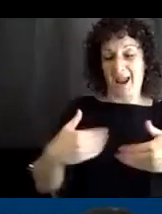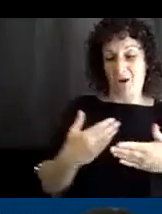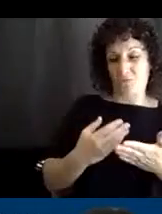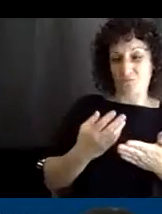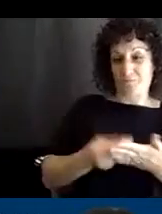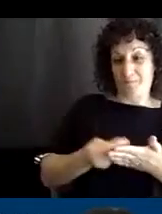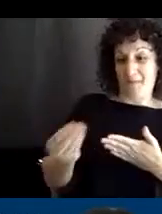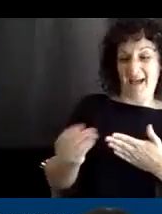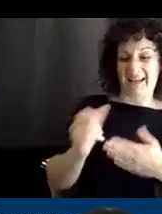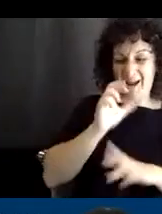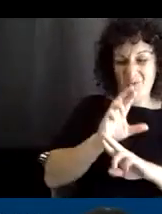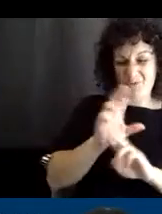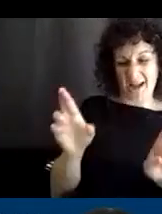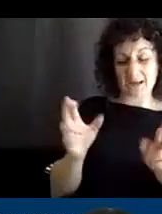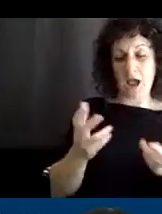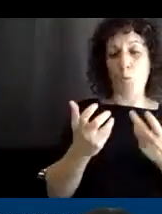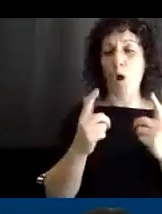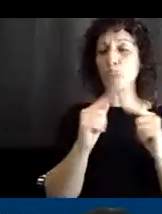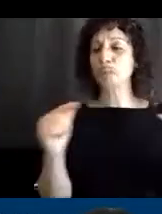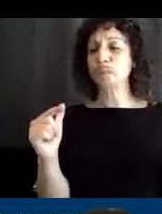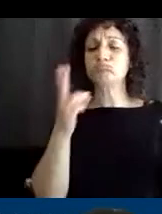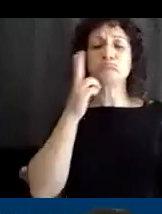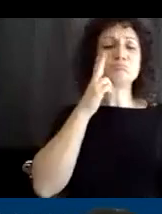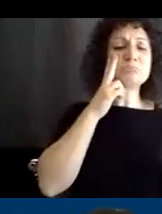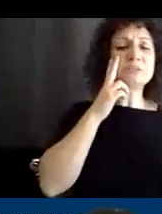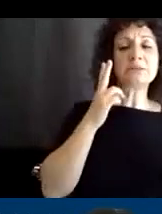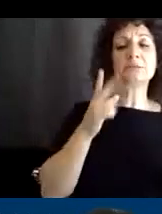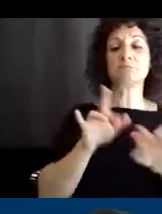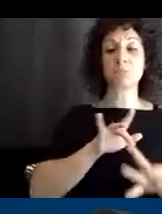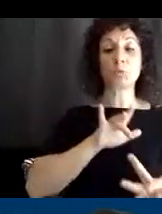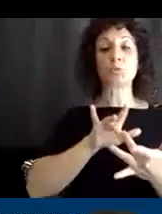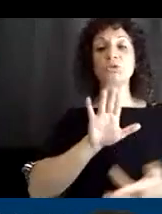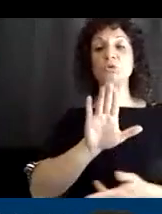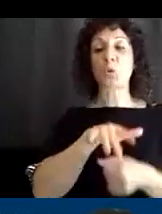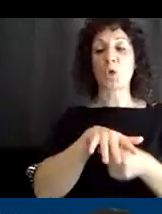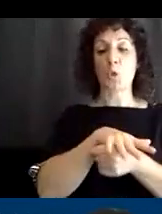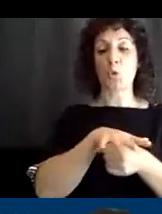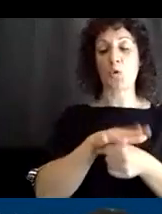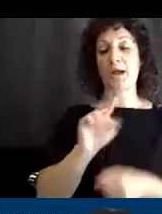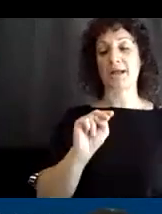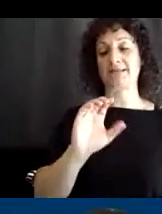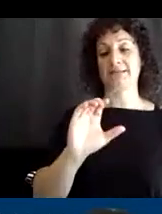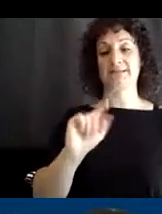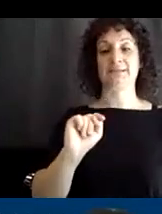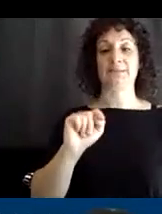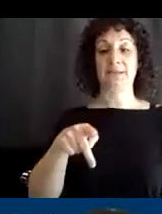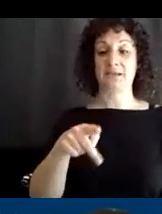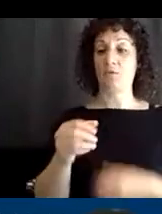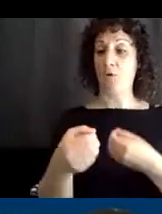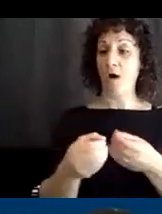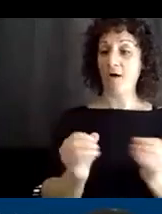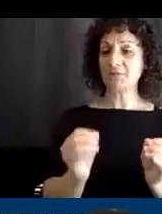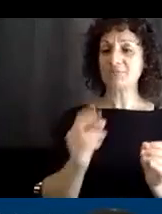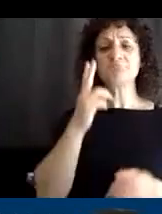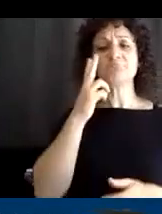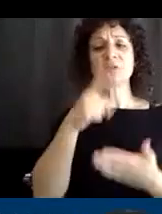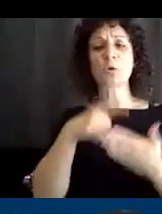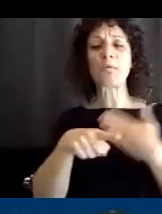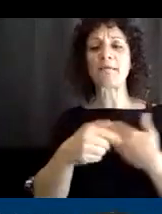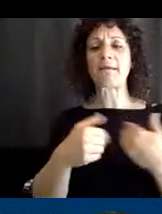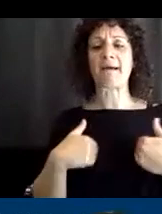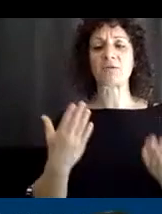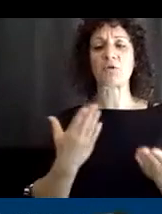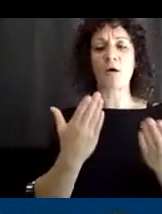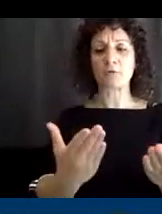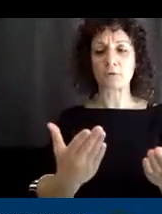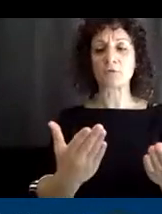you're going to want a variety, um, reach out to your local NCTP office, um, and see what they have to offer. We also all